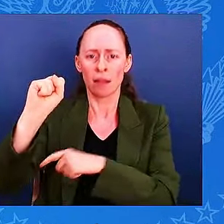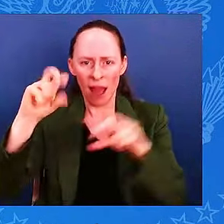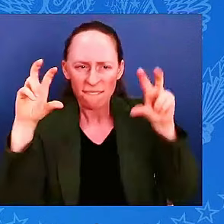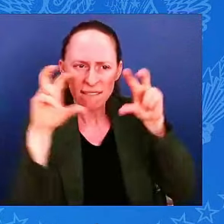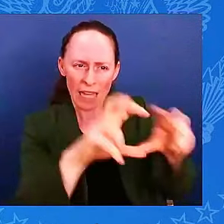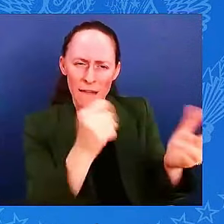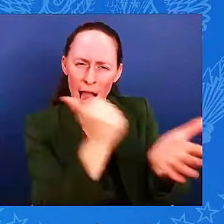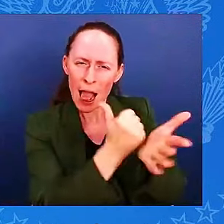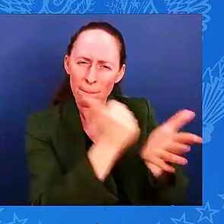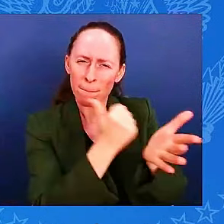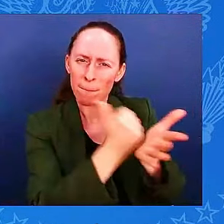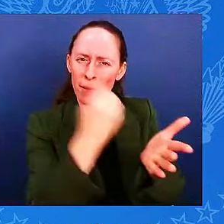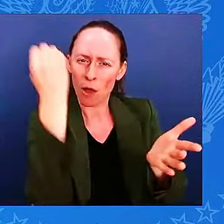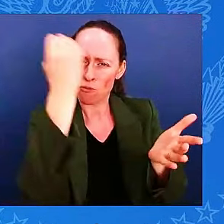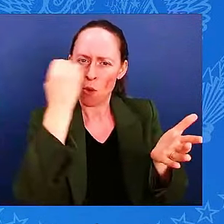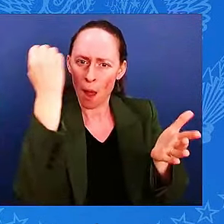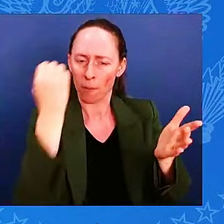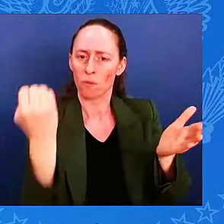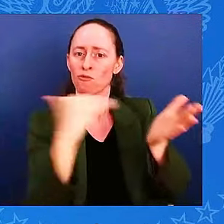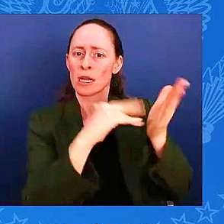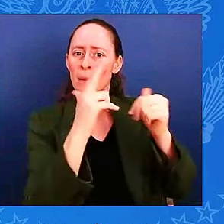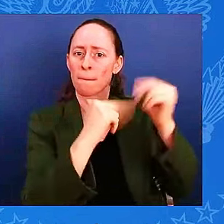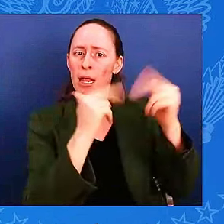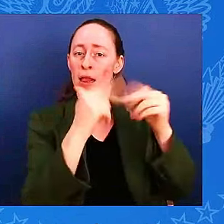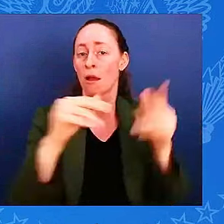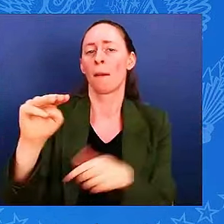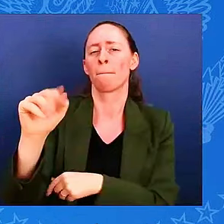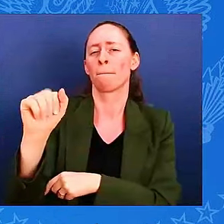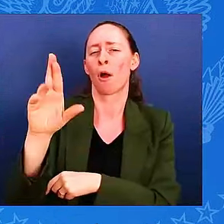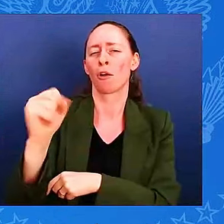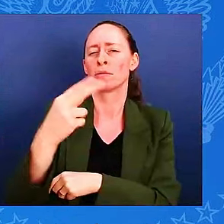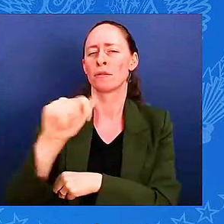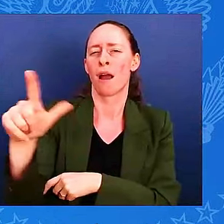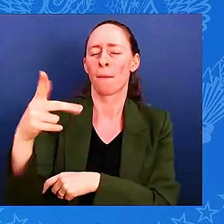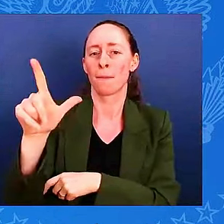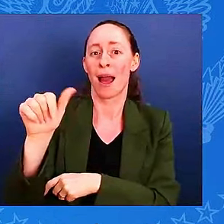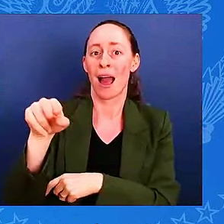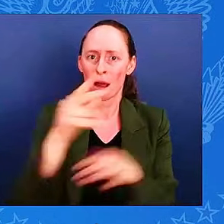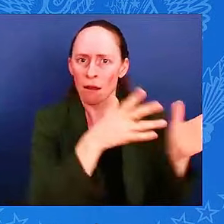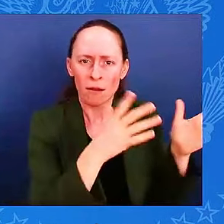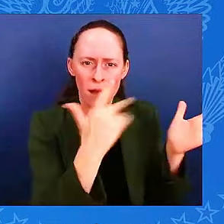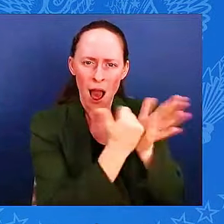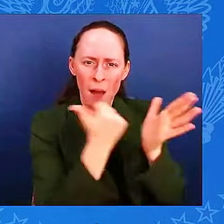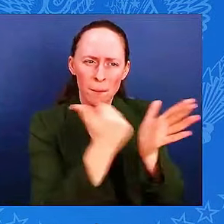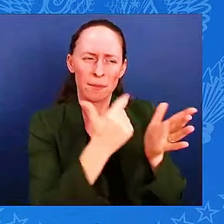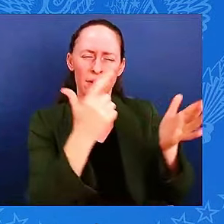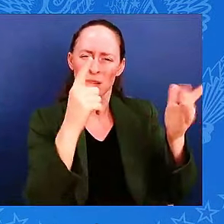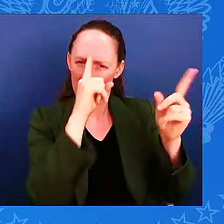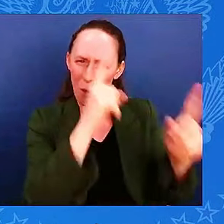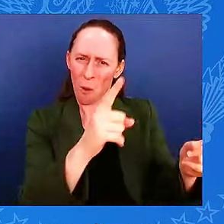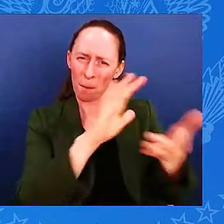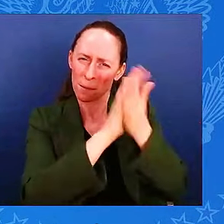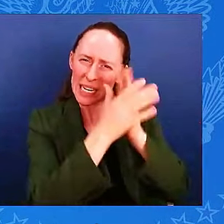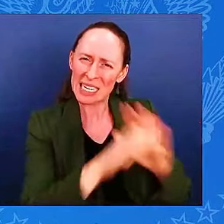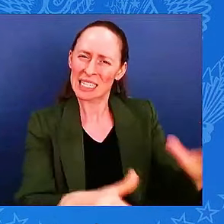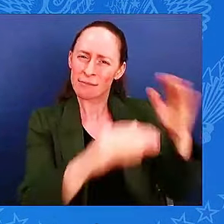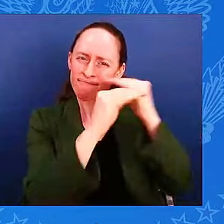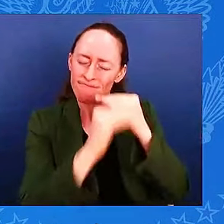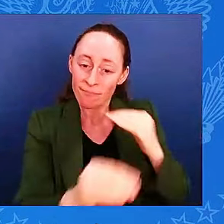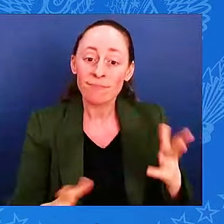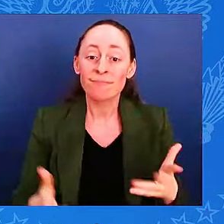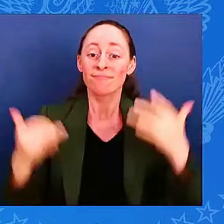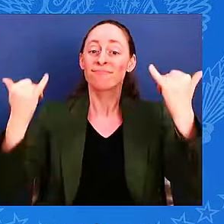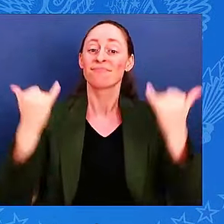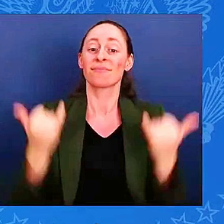And today we are laying the foundation for a similar architecture